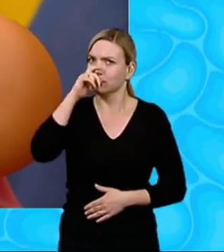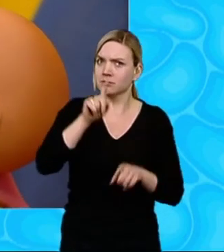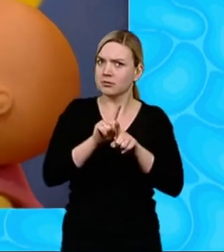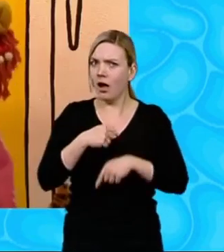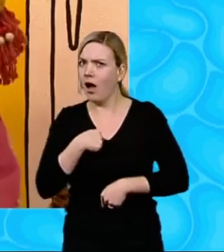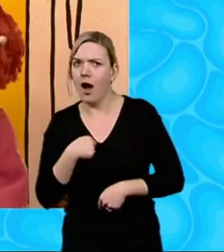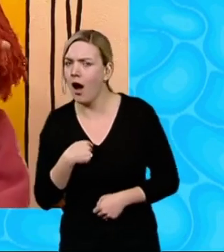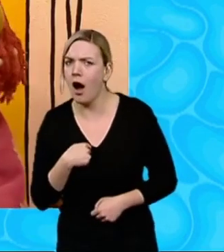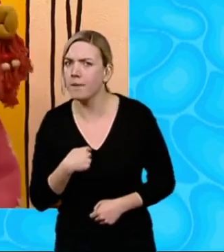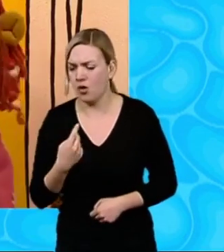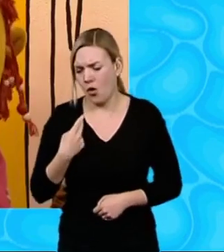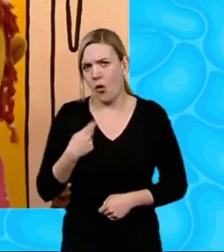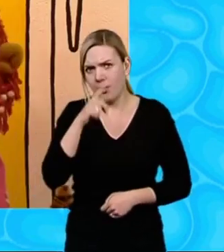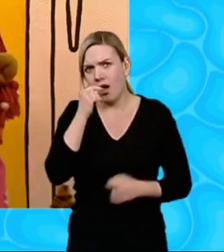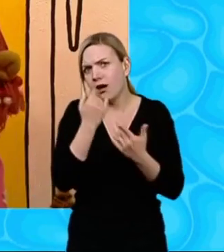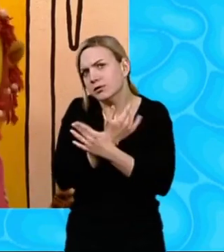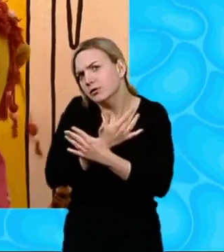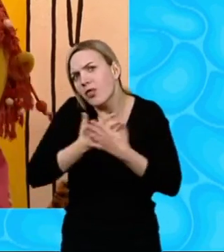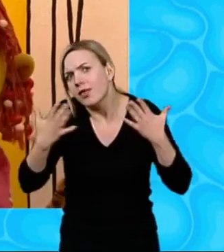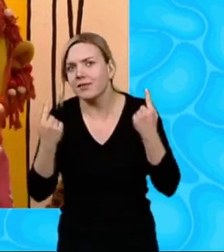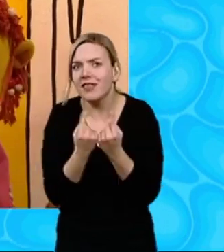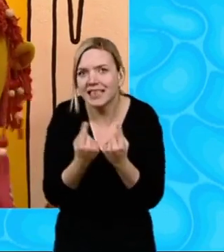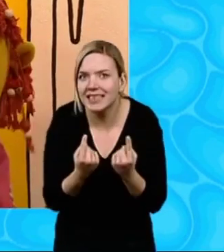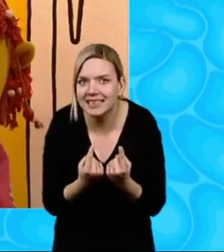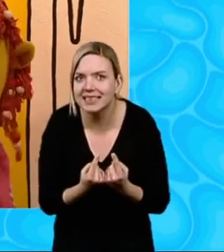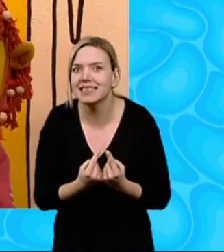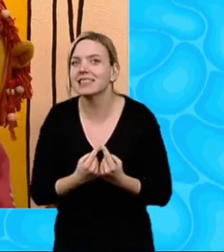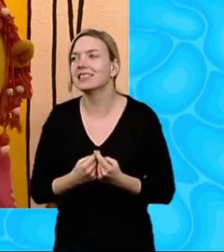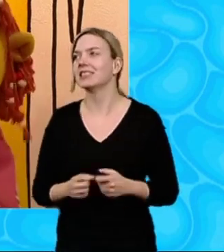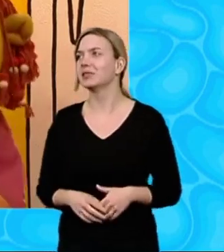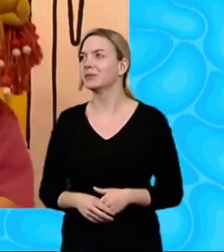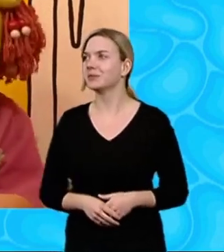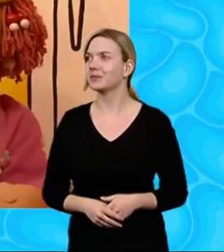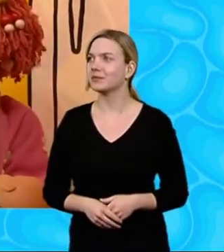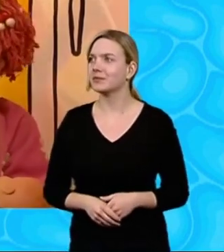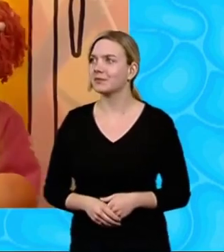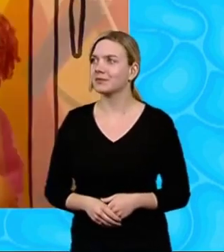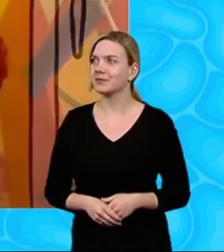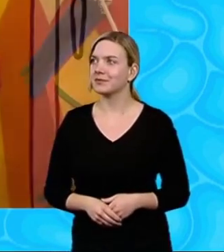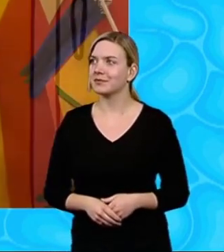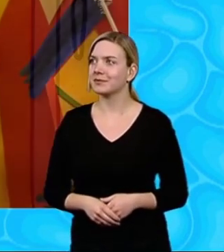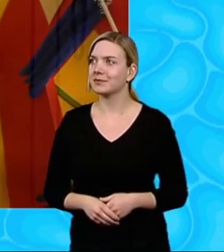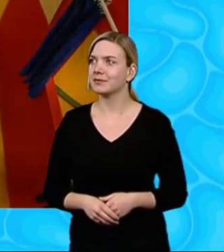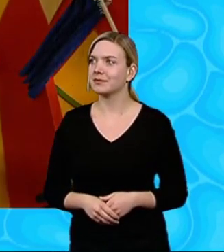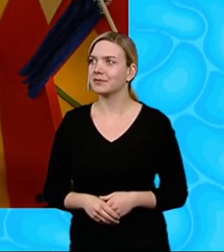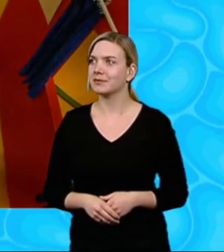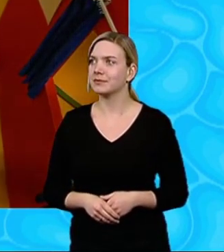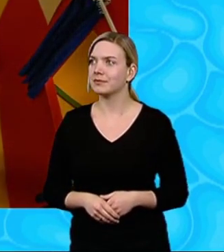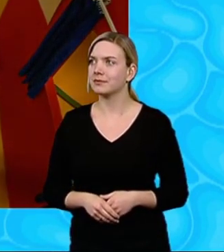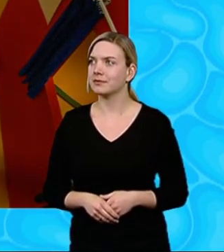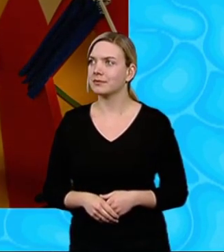We'll be able to do so many things Oh, hmm,